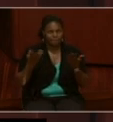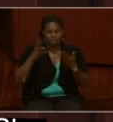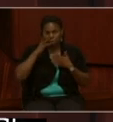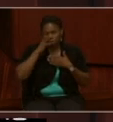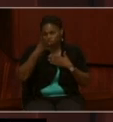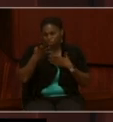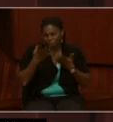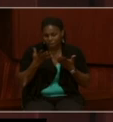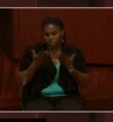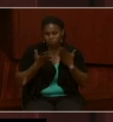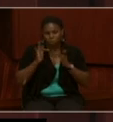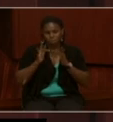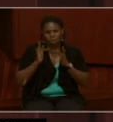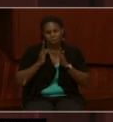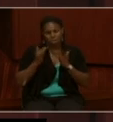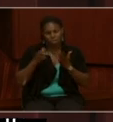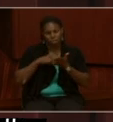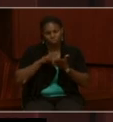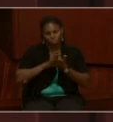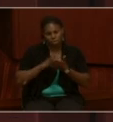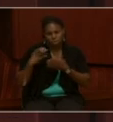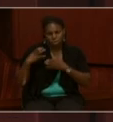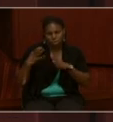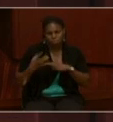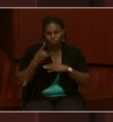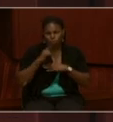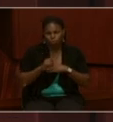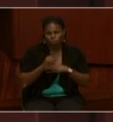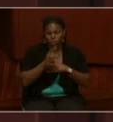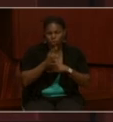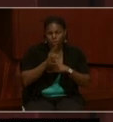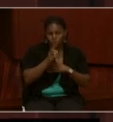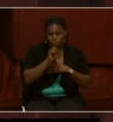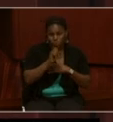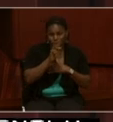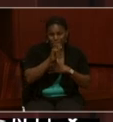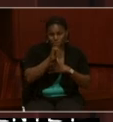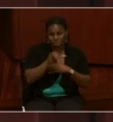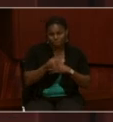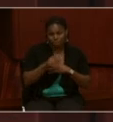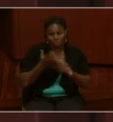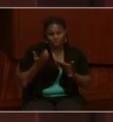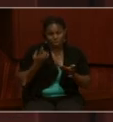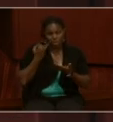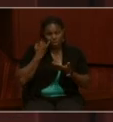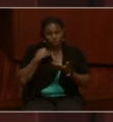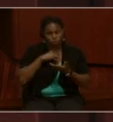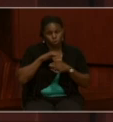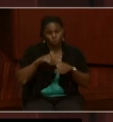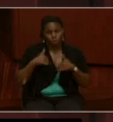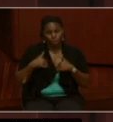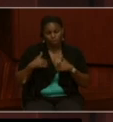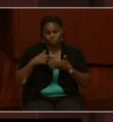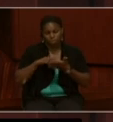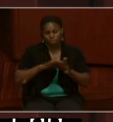either the records officer for the U.S. Navy if it turns out that we don't have the records at Archives II.